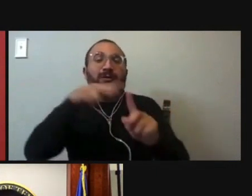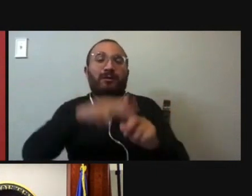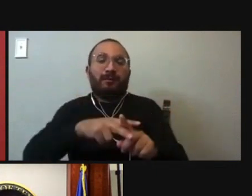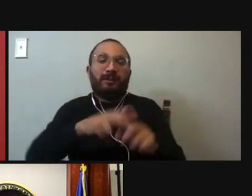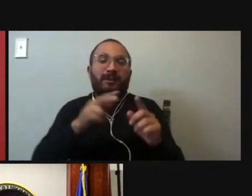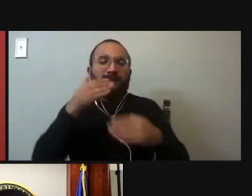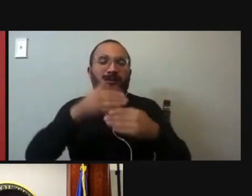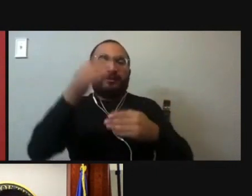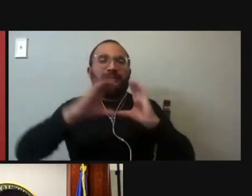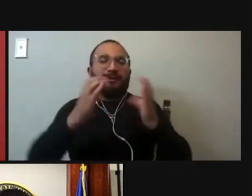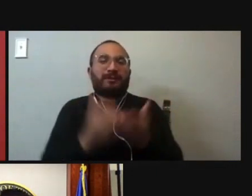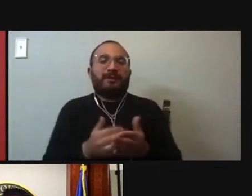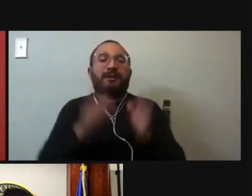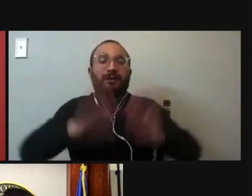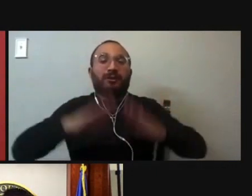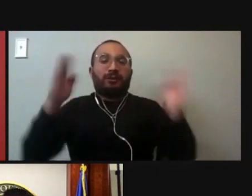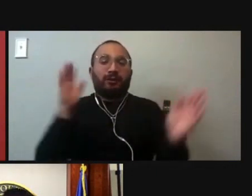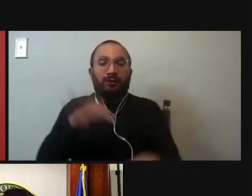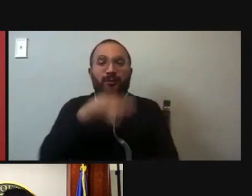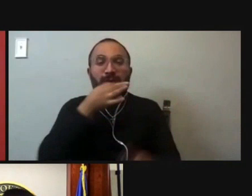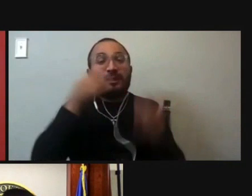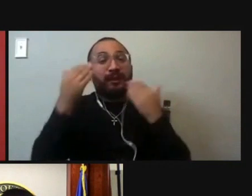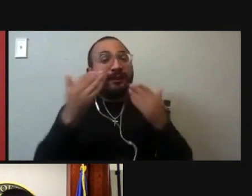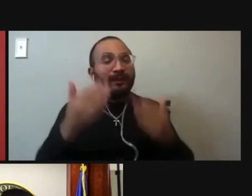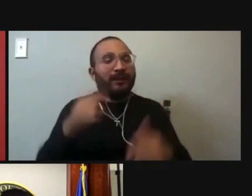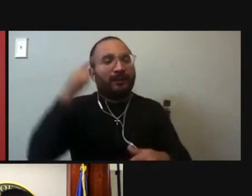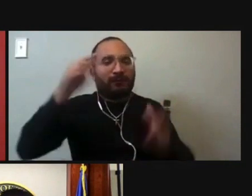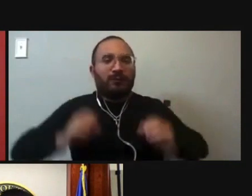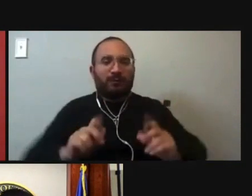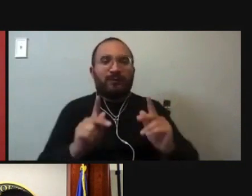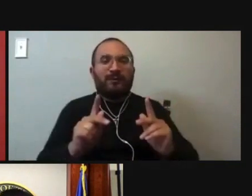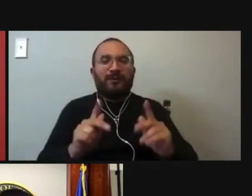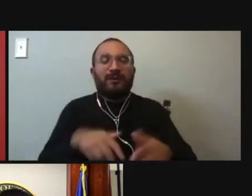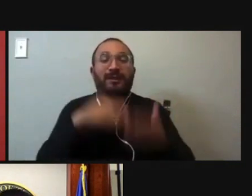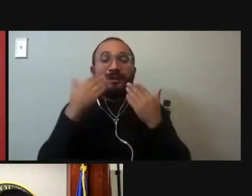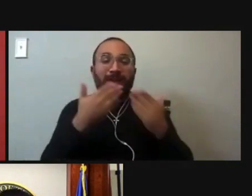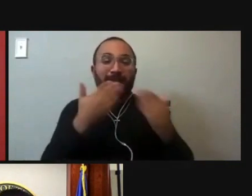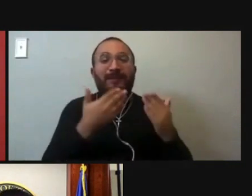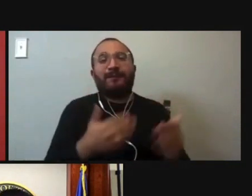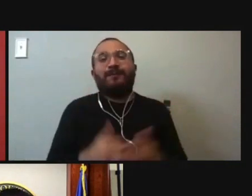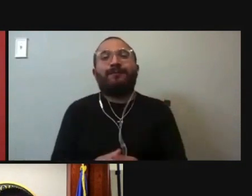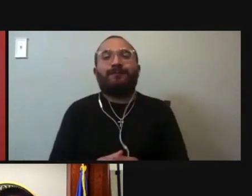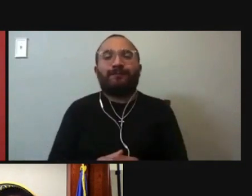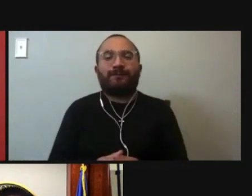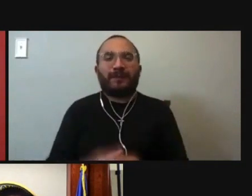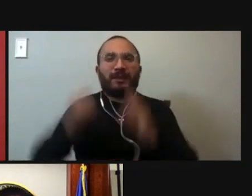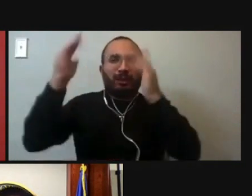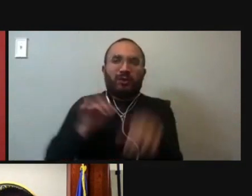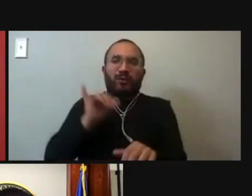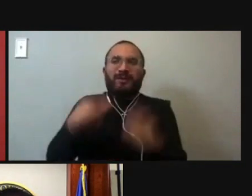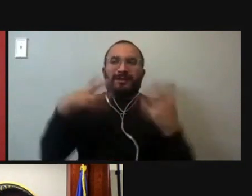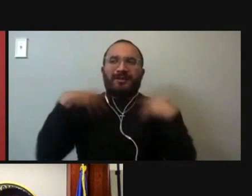soon. And so again, thank you very much for the opportunity to be here and hope you stay